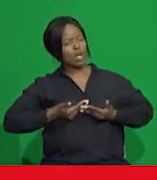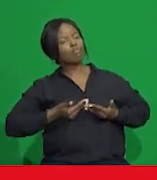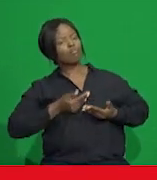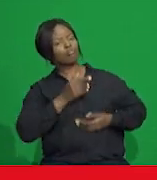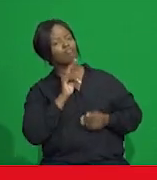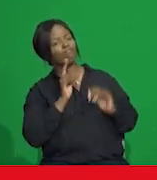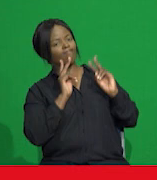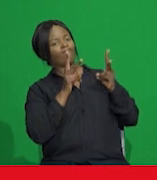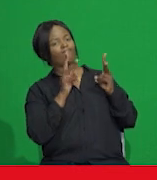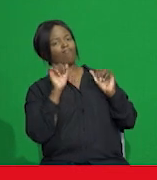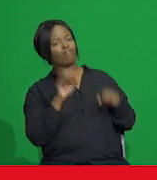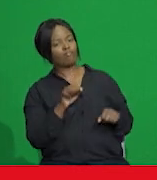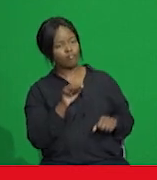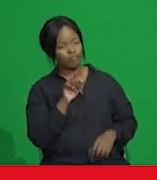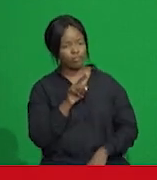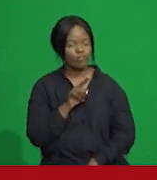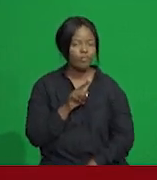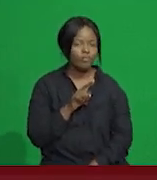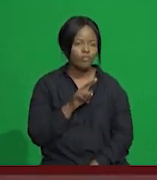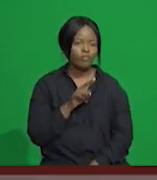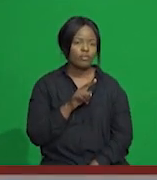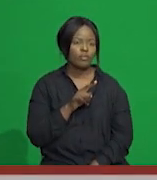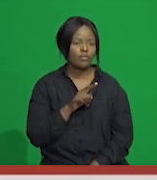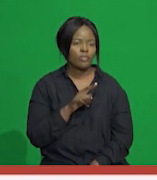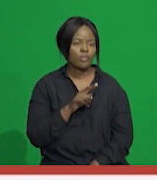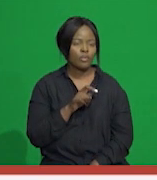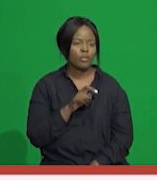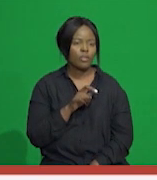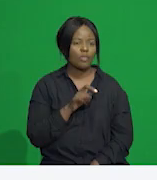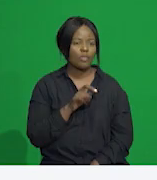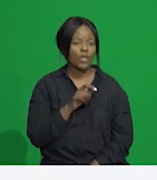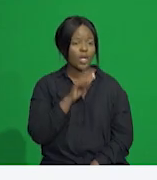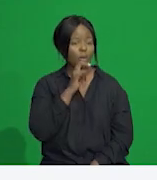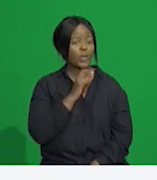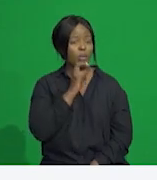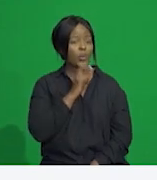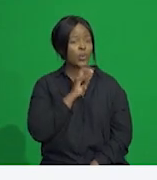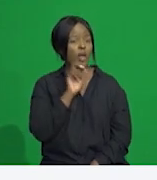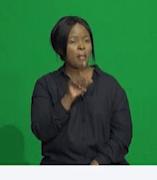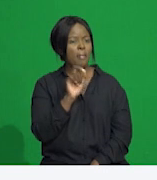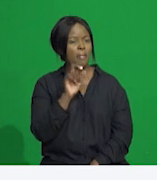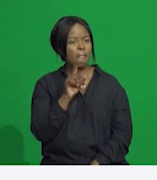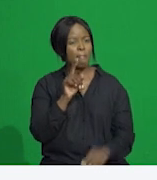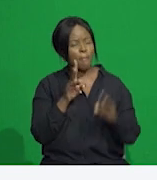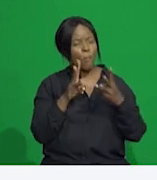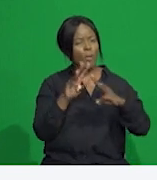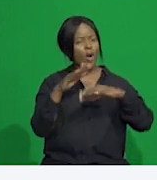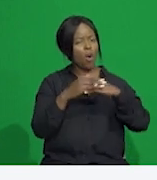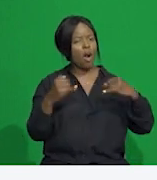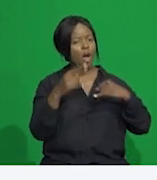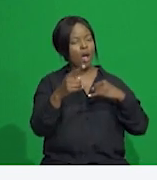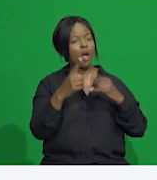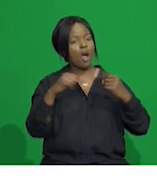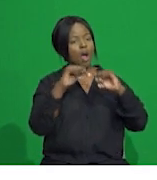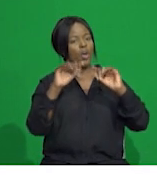And Using the soft-paced online adaptive learning approach, we redesigned our